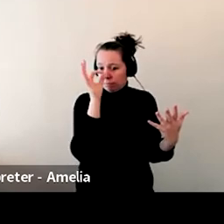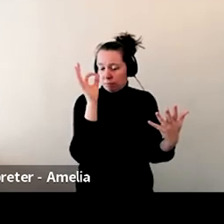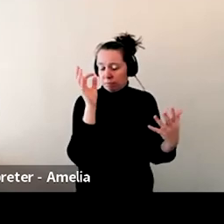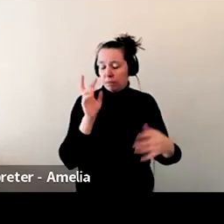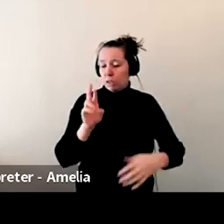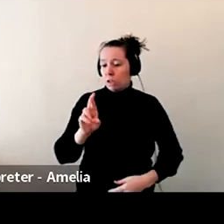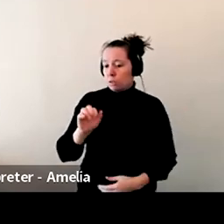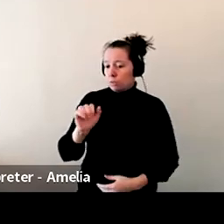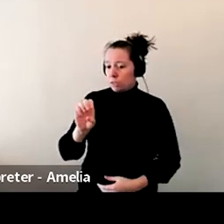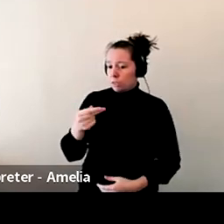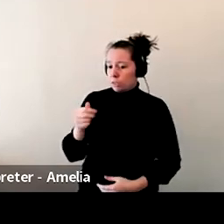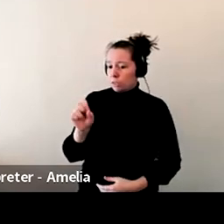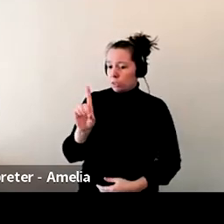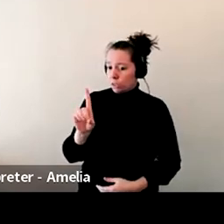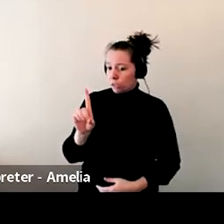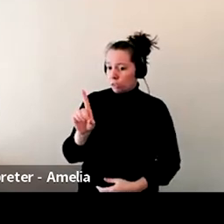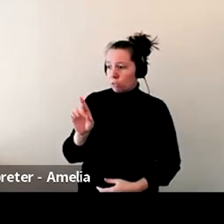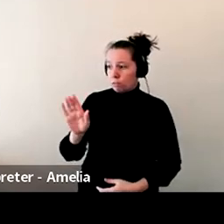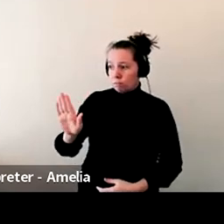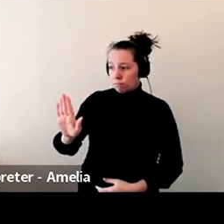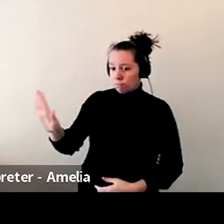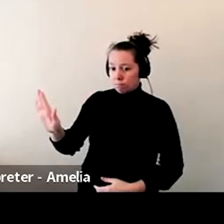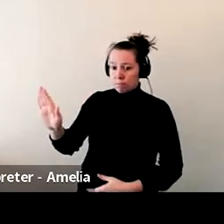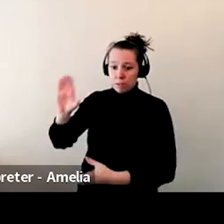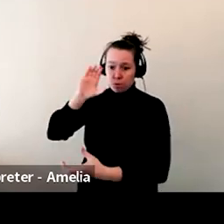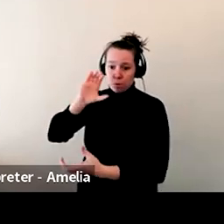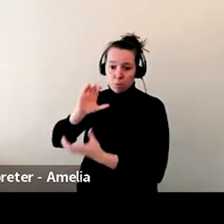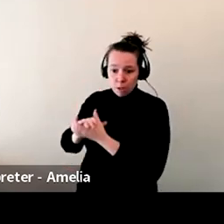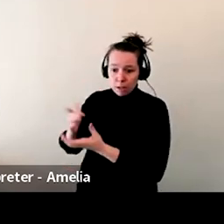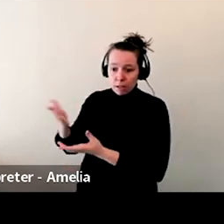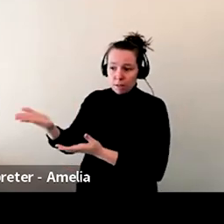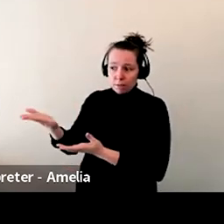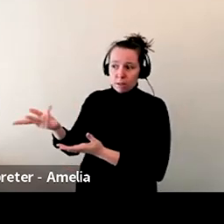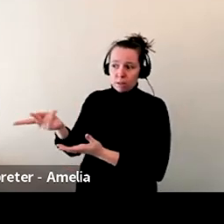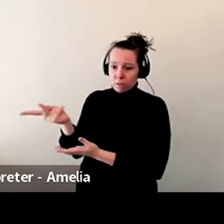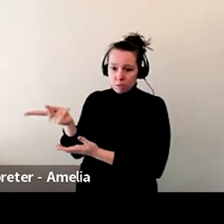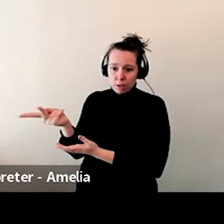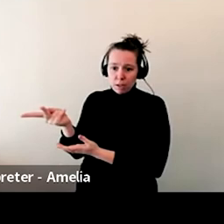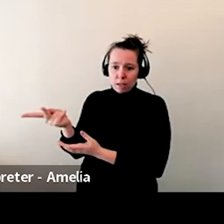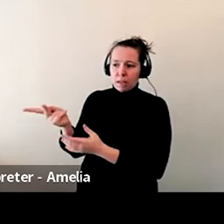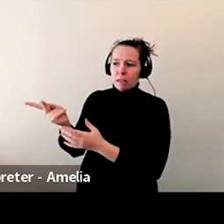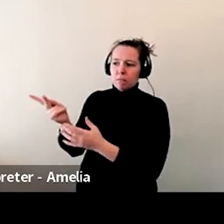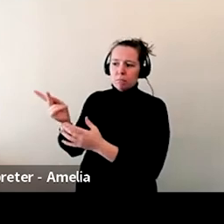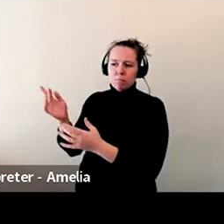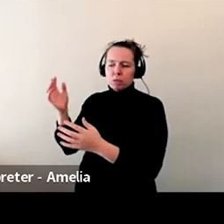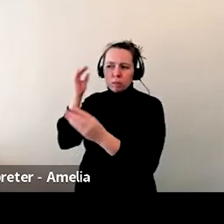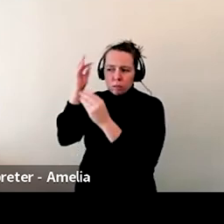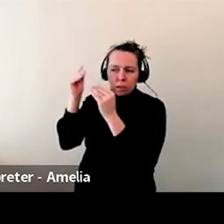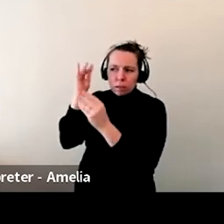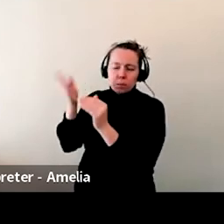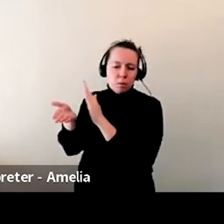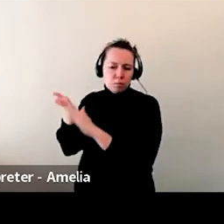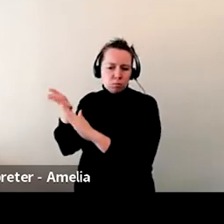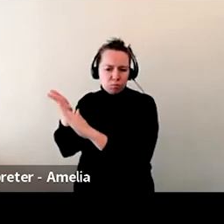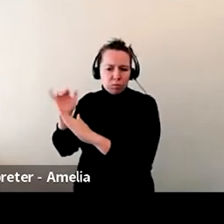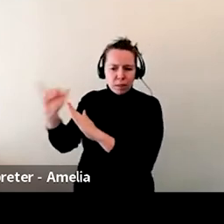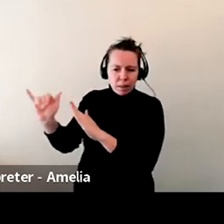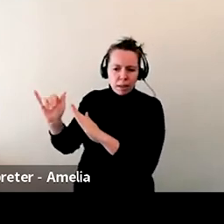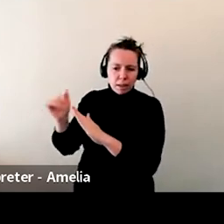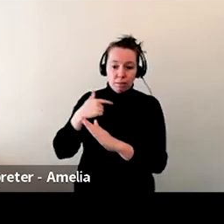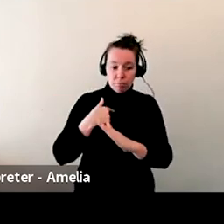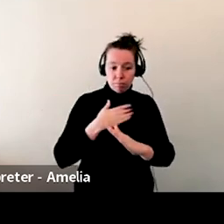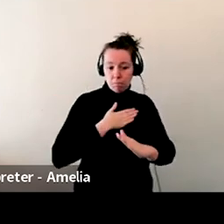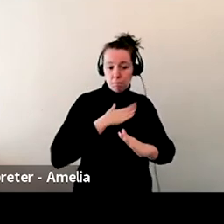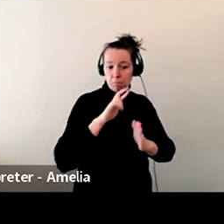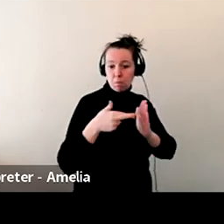kind of deal with that part of it. They worry about that. I just have to sell books. Um, but at the